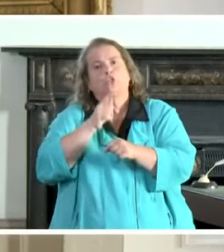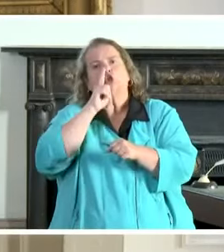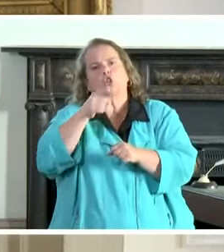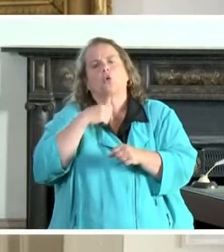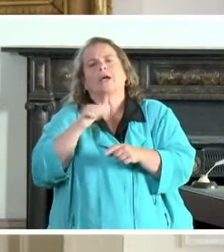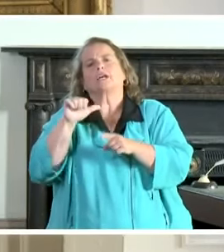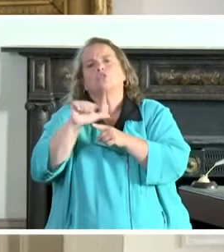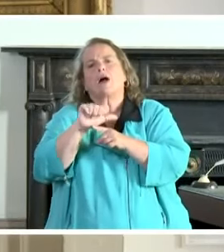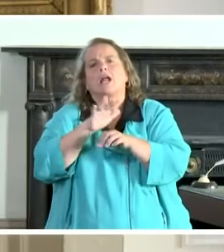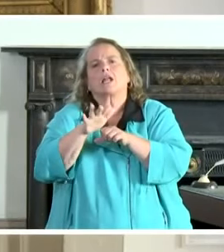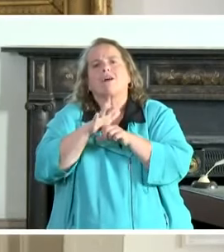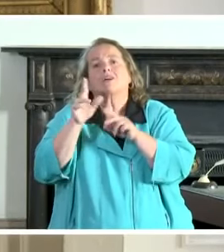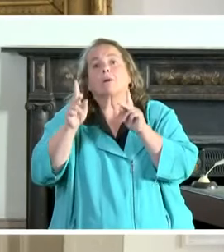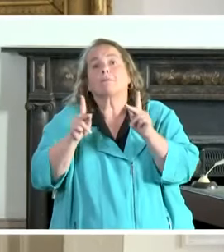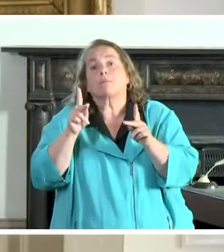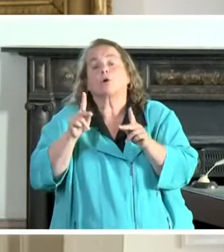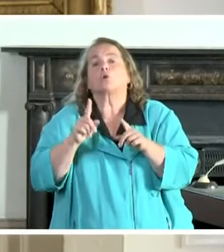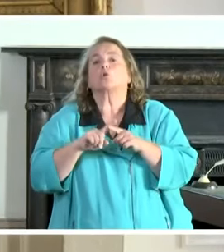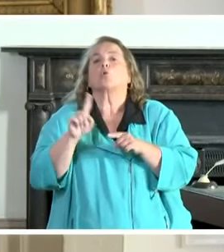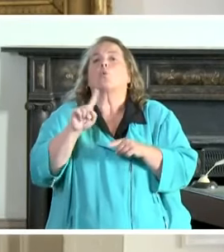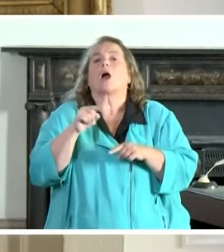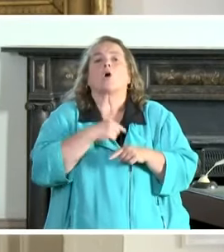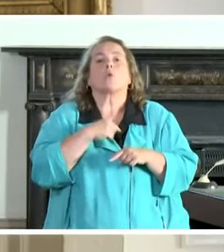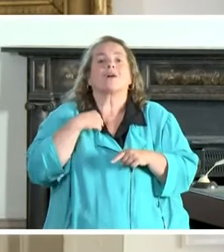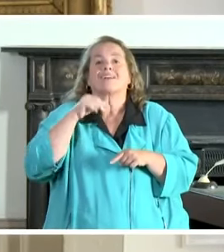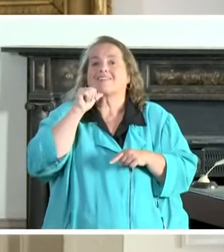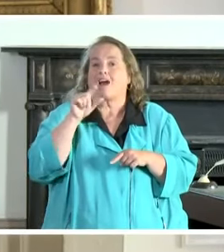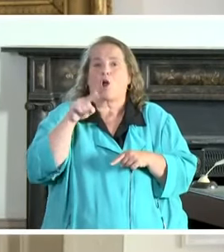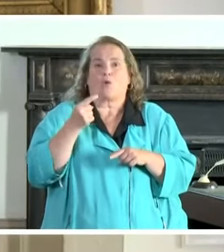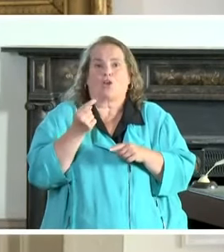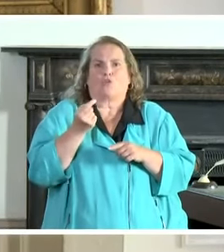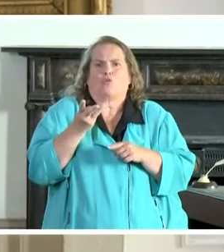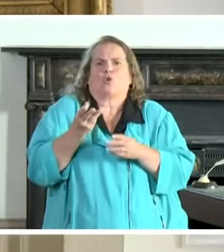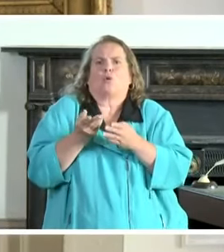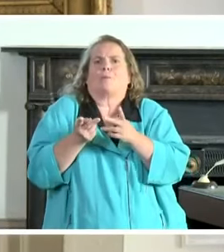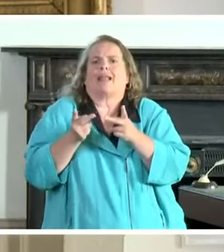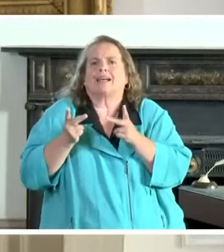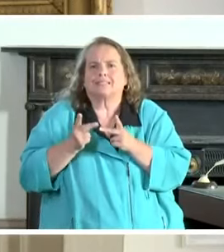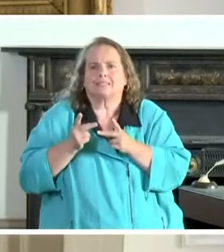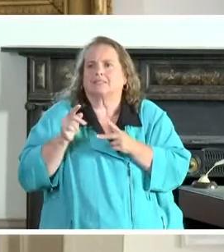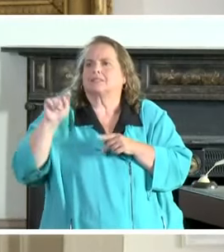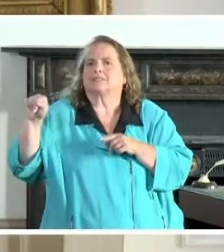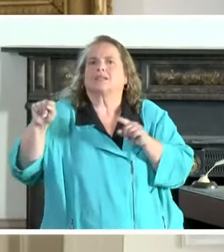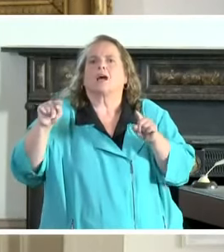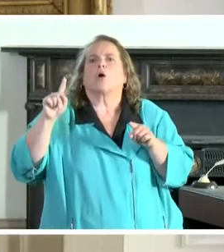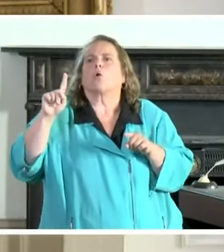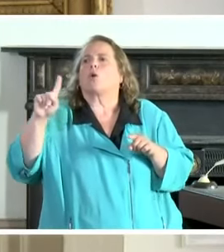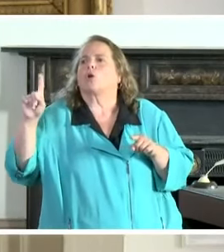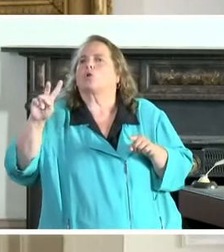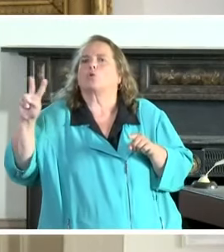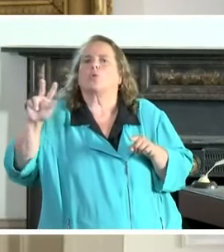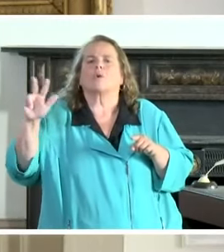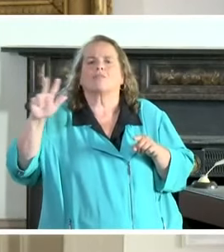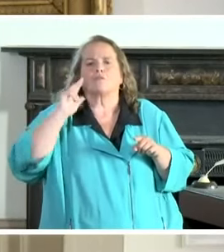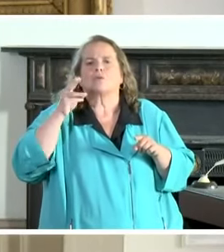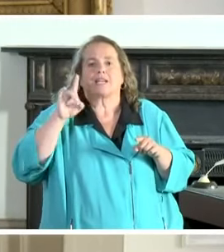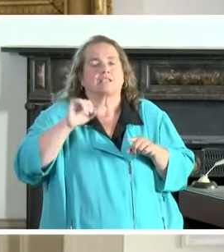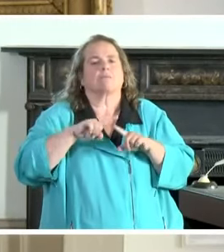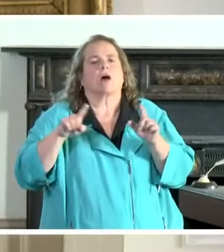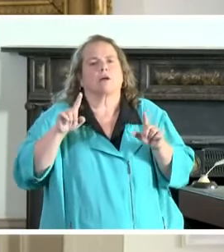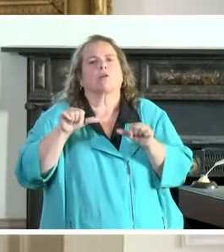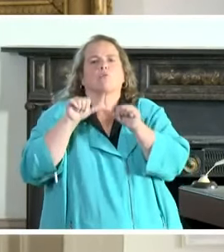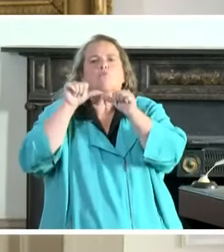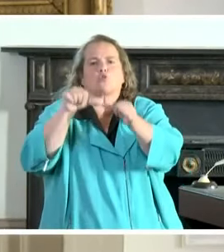train enough individuals to where we're not just in a couple places in weeks for a couple of days, but we're able to permanently